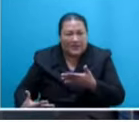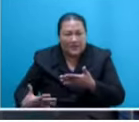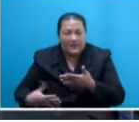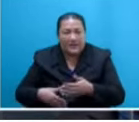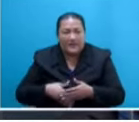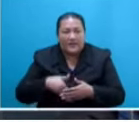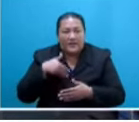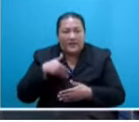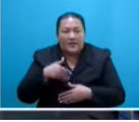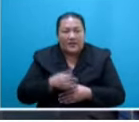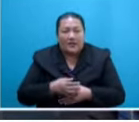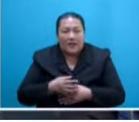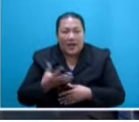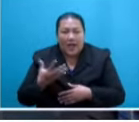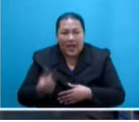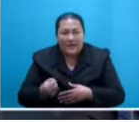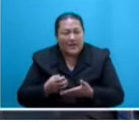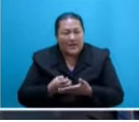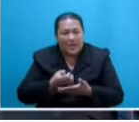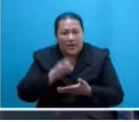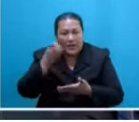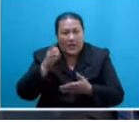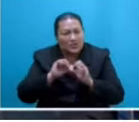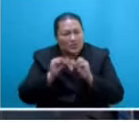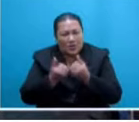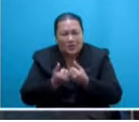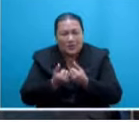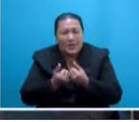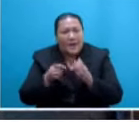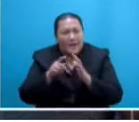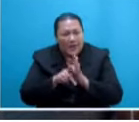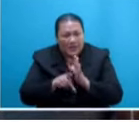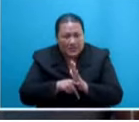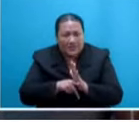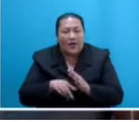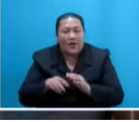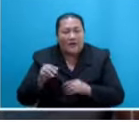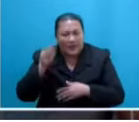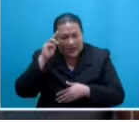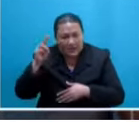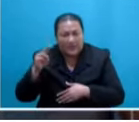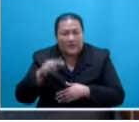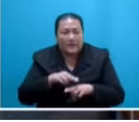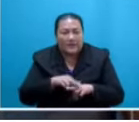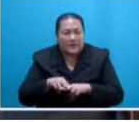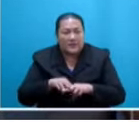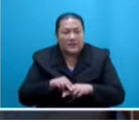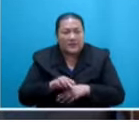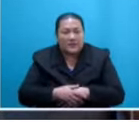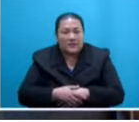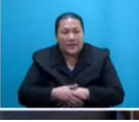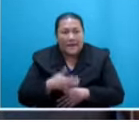geopolitical and socio-economic pulse of the nation. On the outset of my response on His